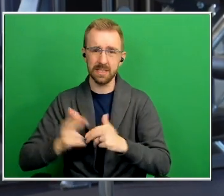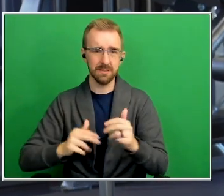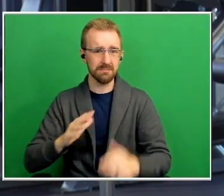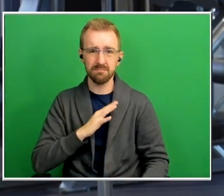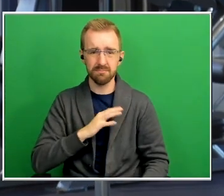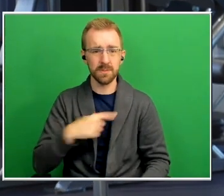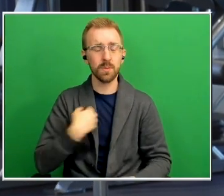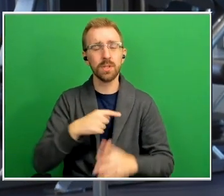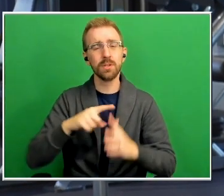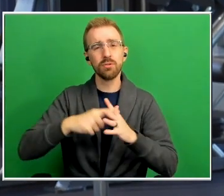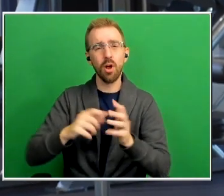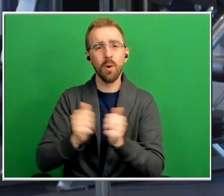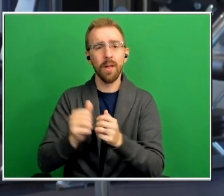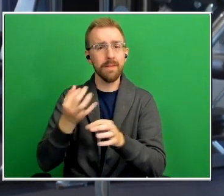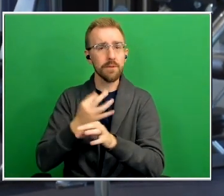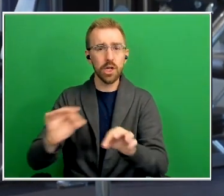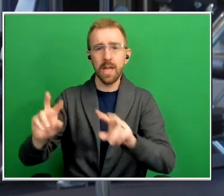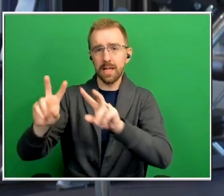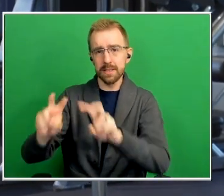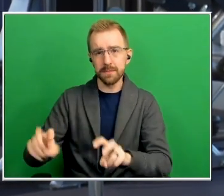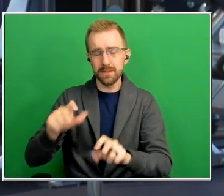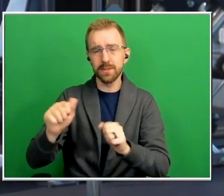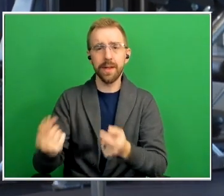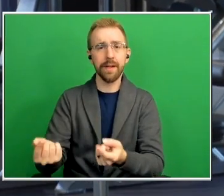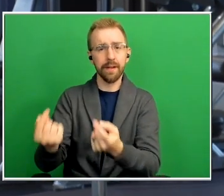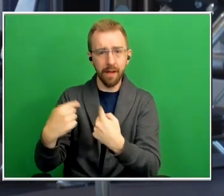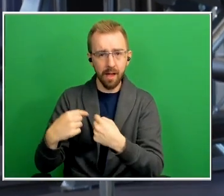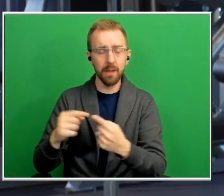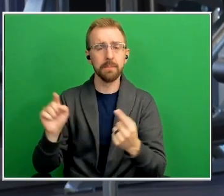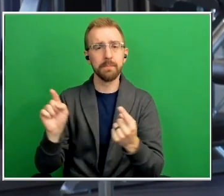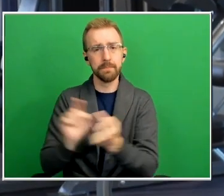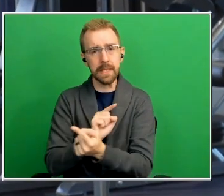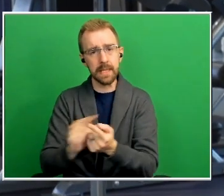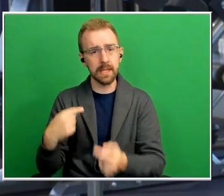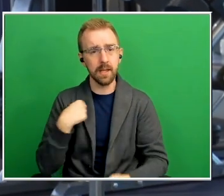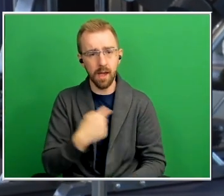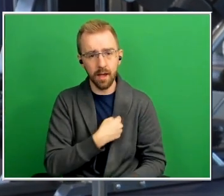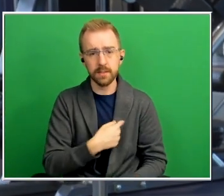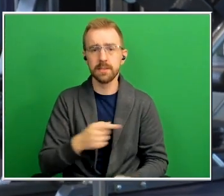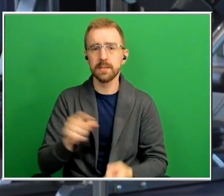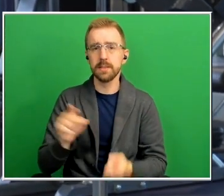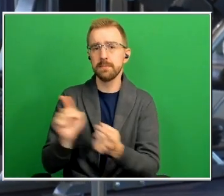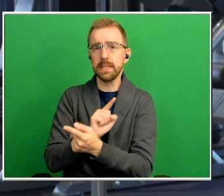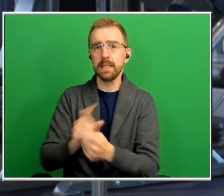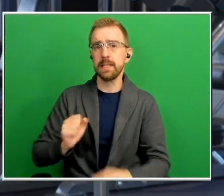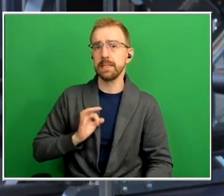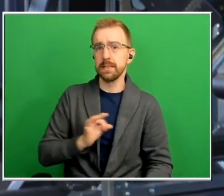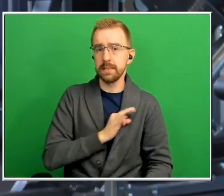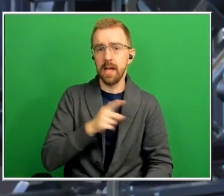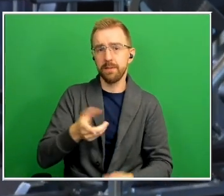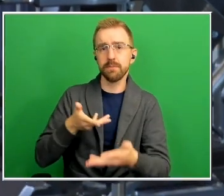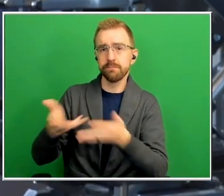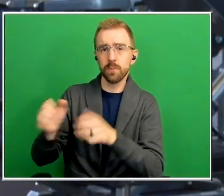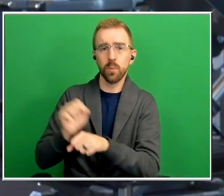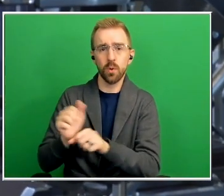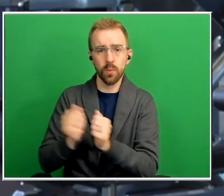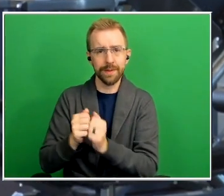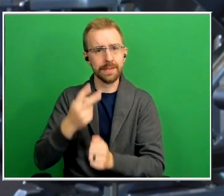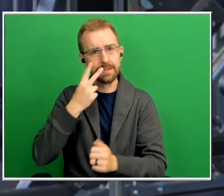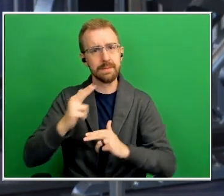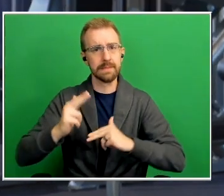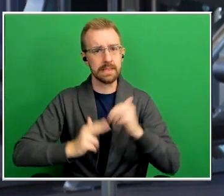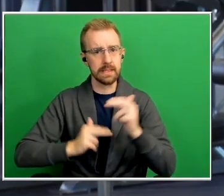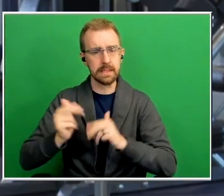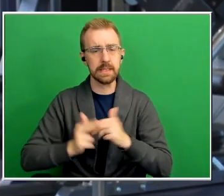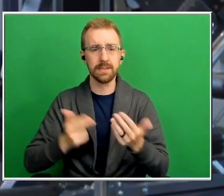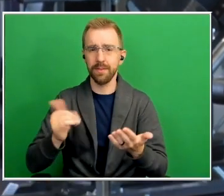free assessment so you get to come out you get to meet us you get to meet the staff that you're working with you get to see the facility so that's always the